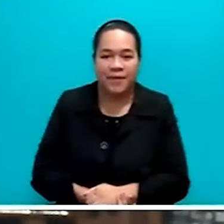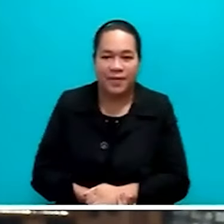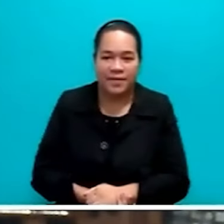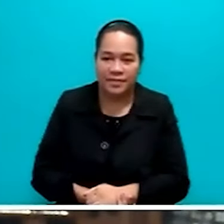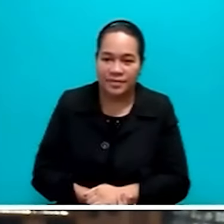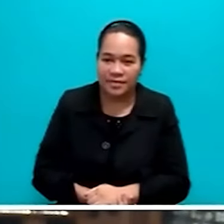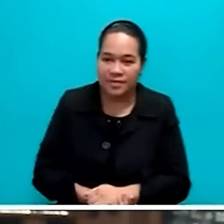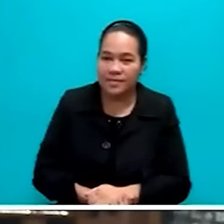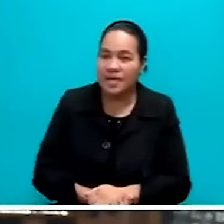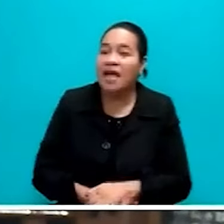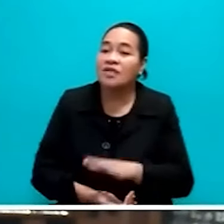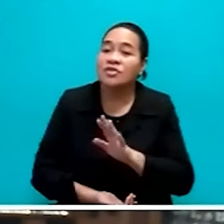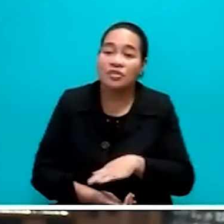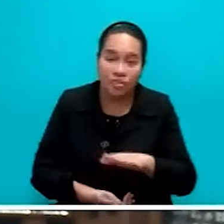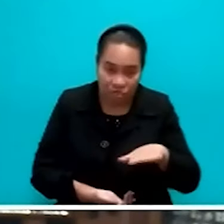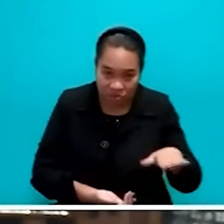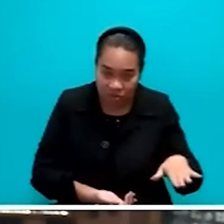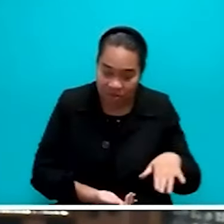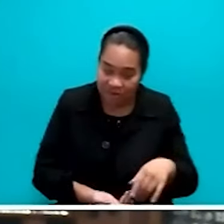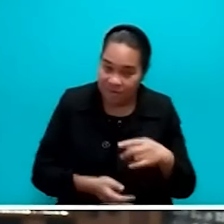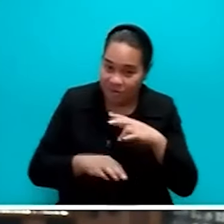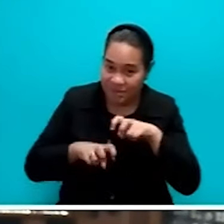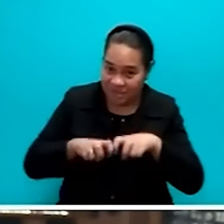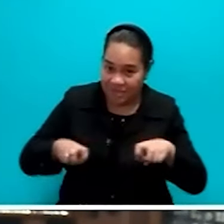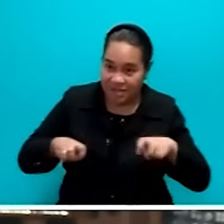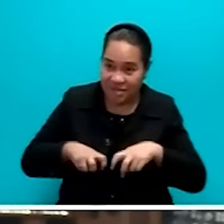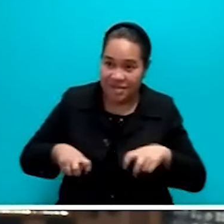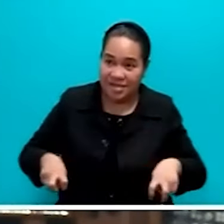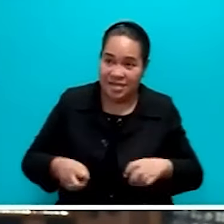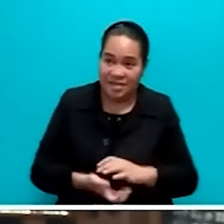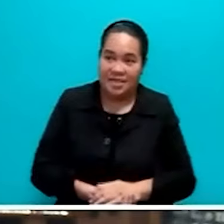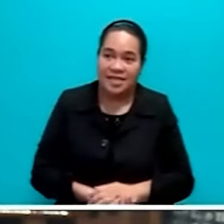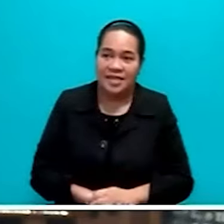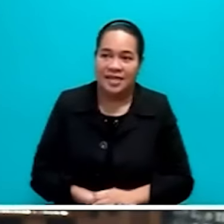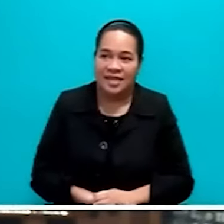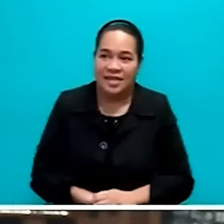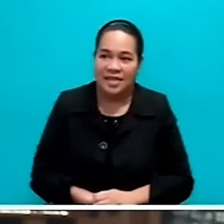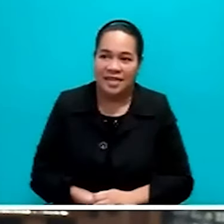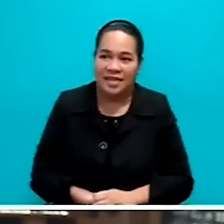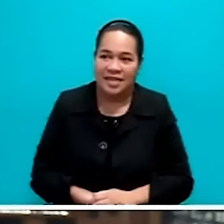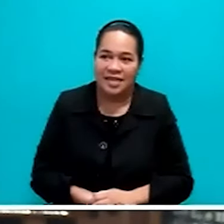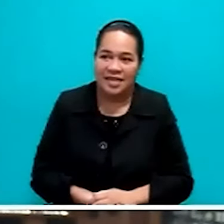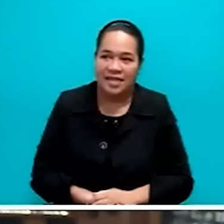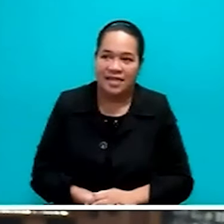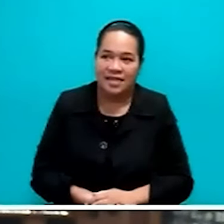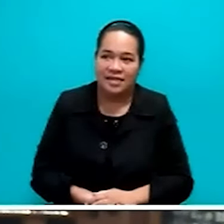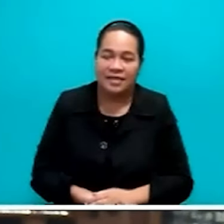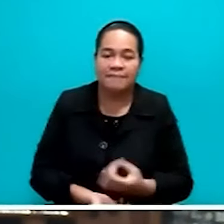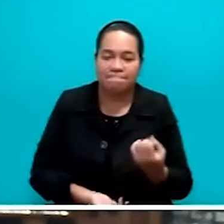these children, beautiful-looking children.